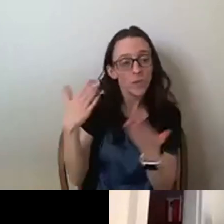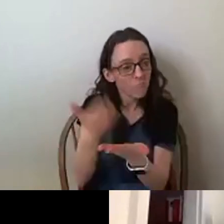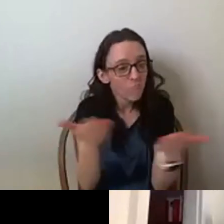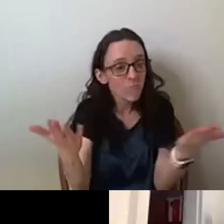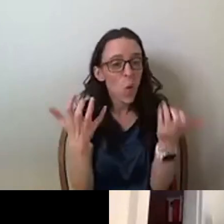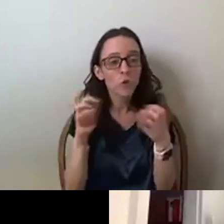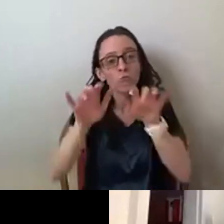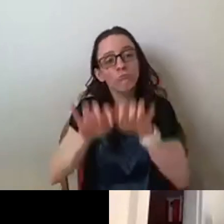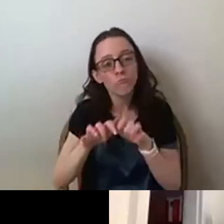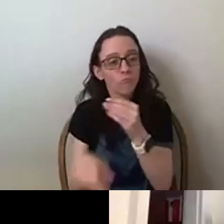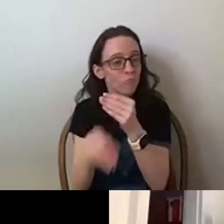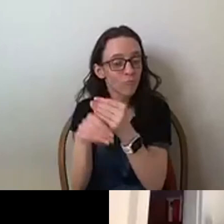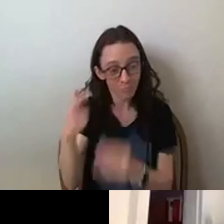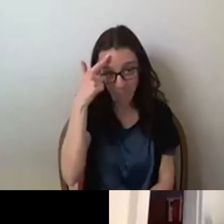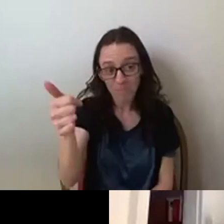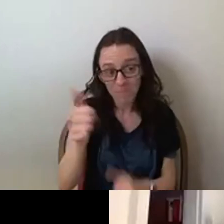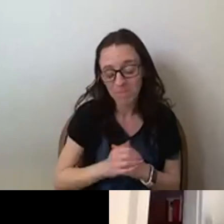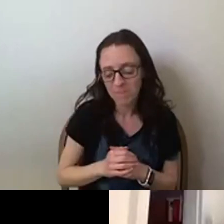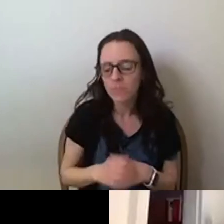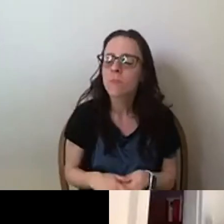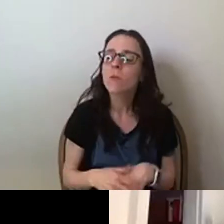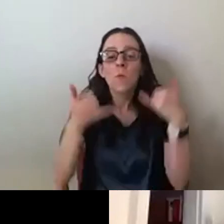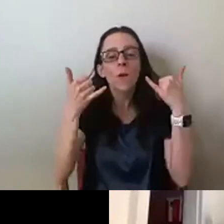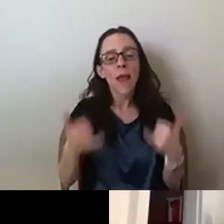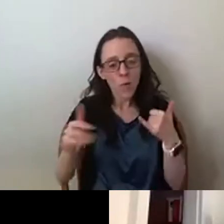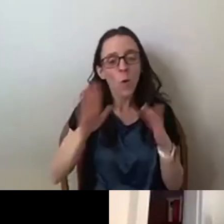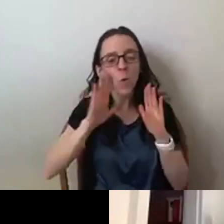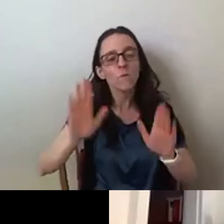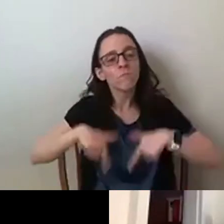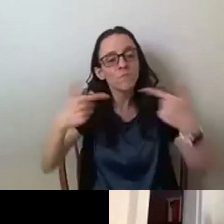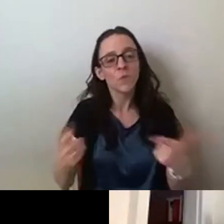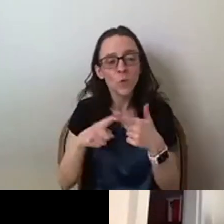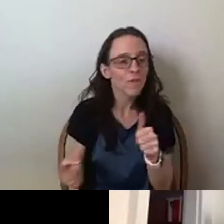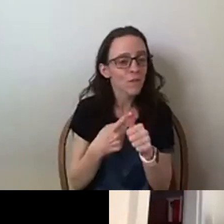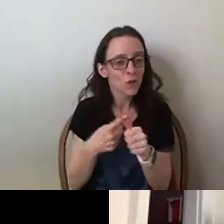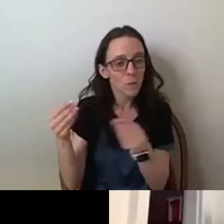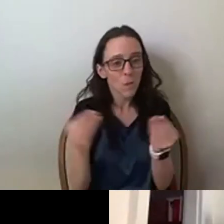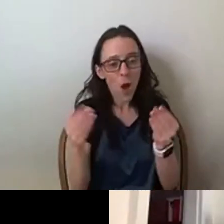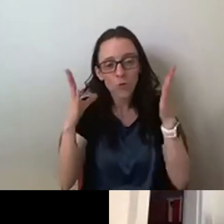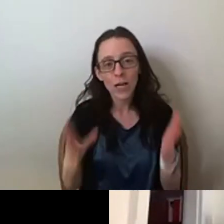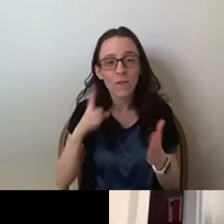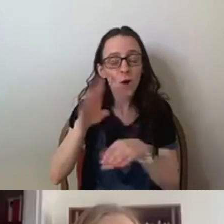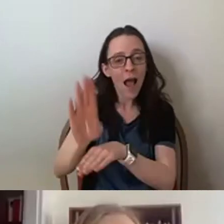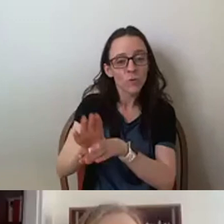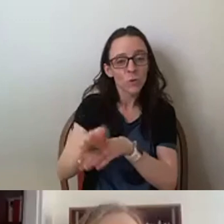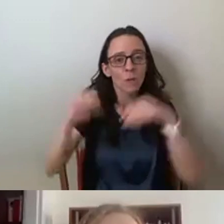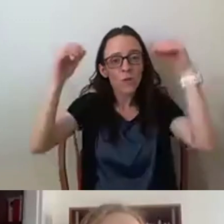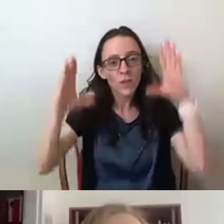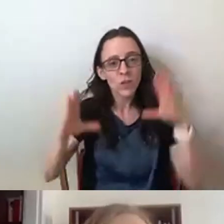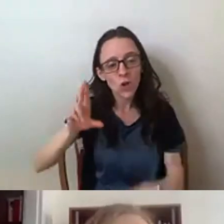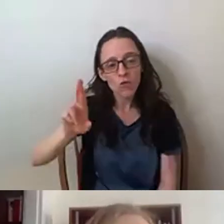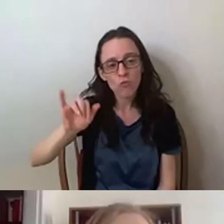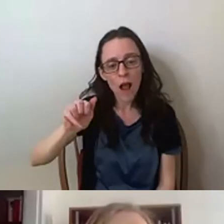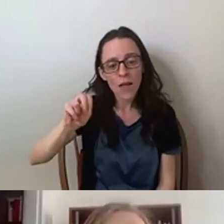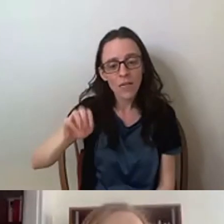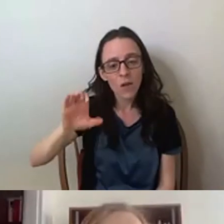without further ado, I want to turn it over to our first moderator for this afternoon, Professor Ryan Cordell, who is an associate